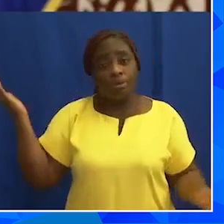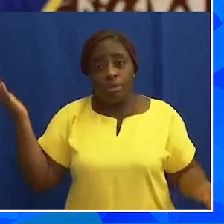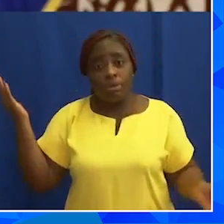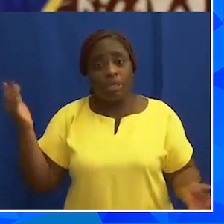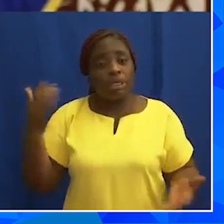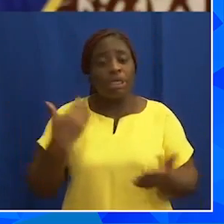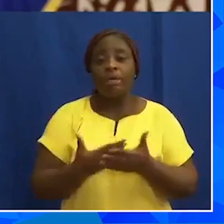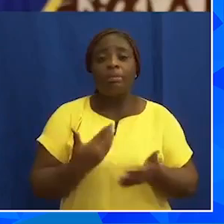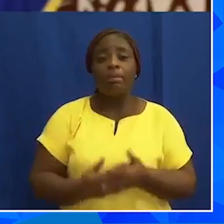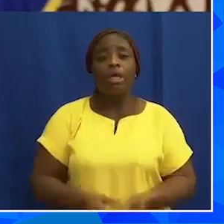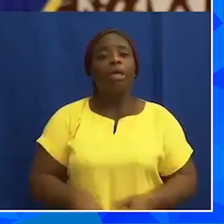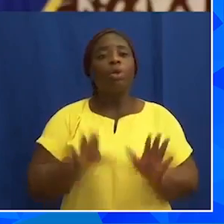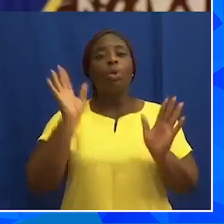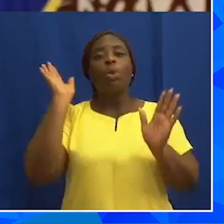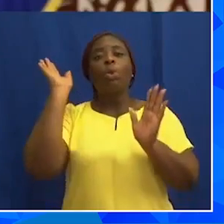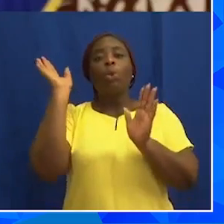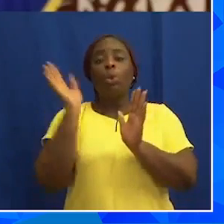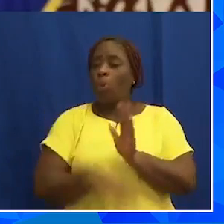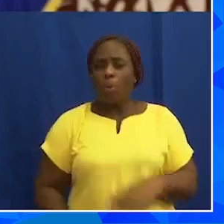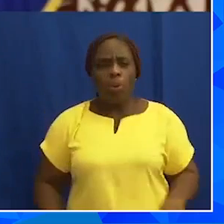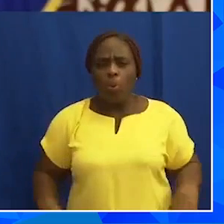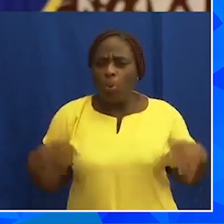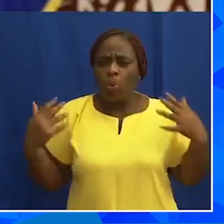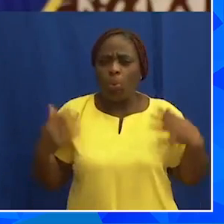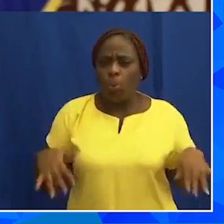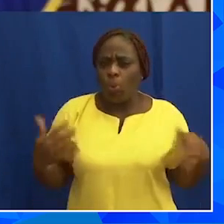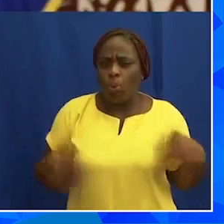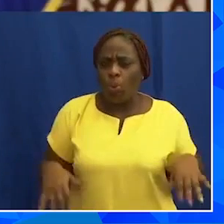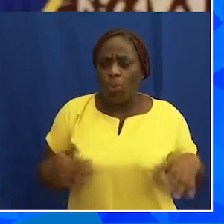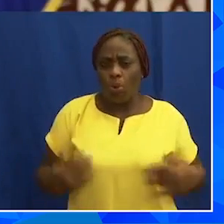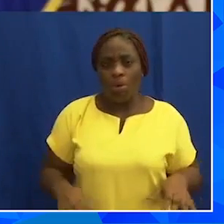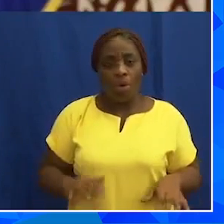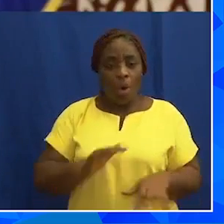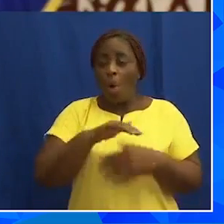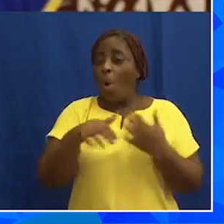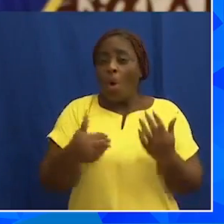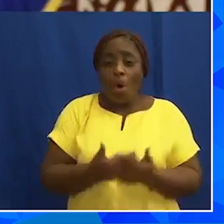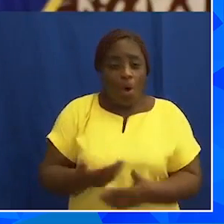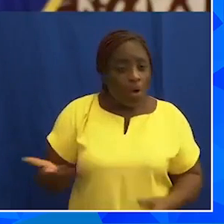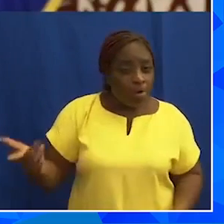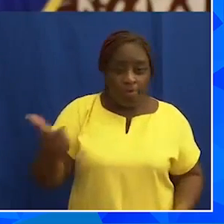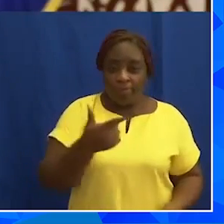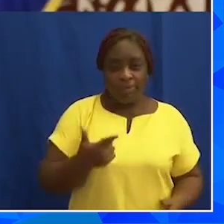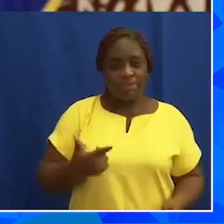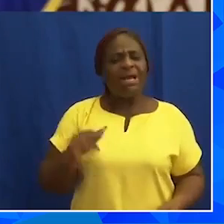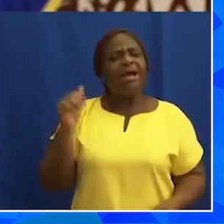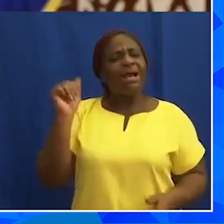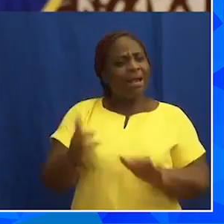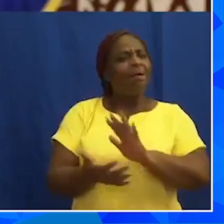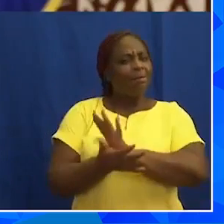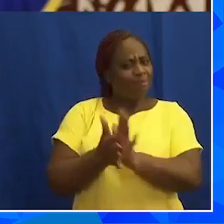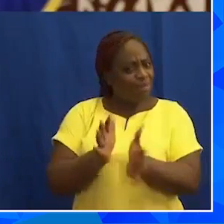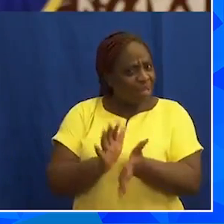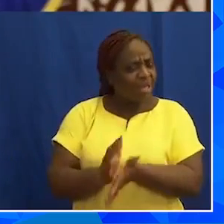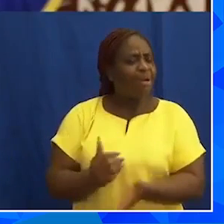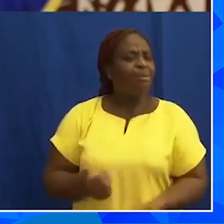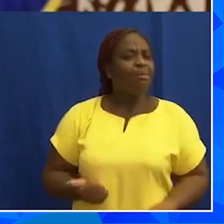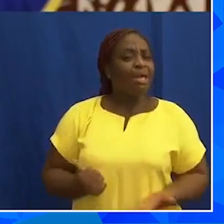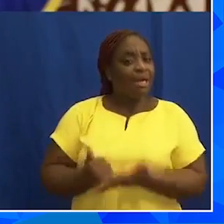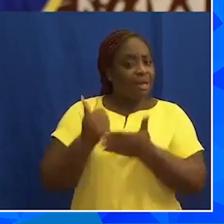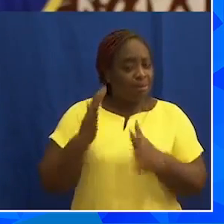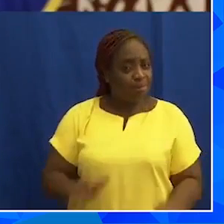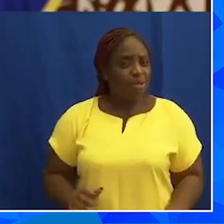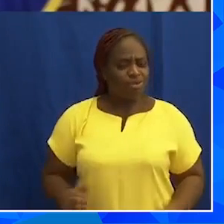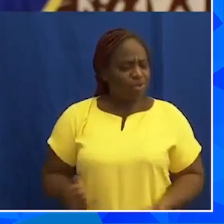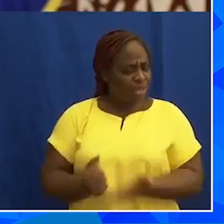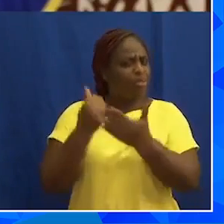the CD had depreciated even further. All of us can play a part in helping to strengthen the CD